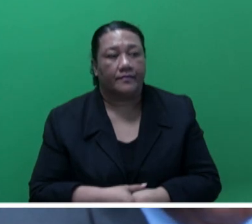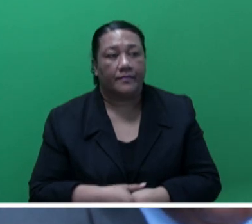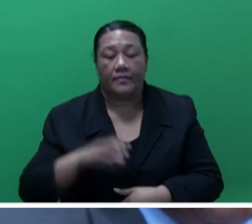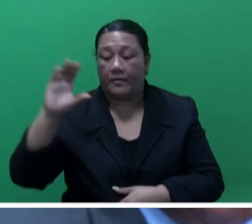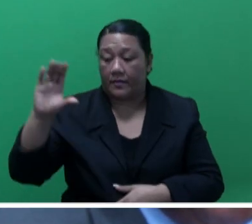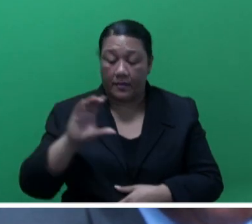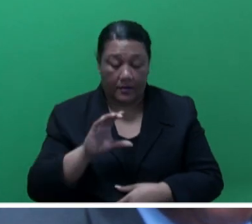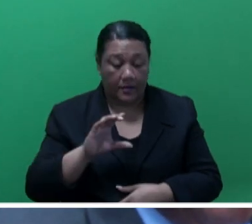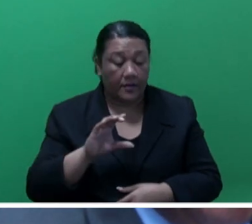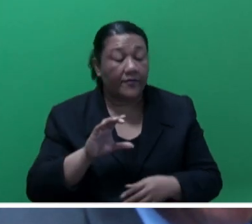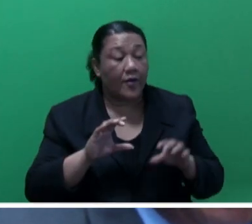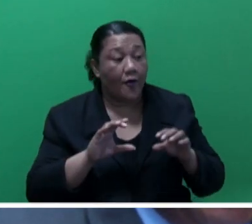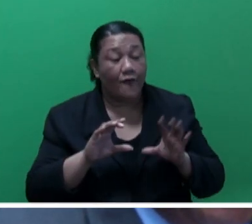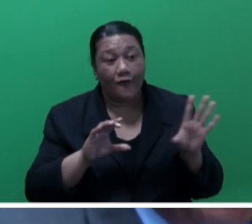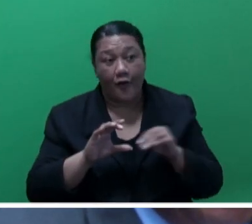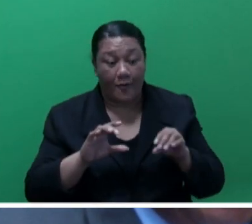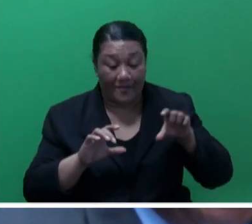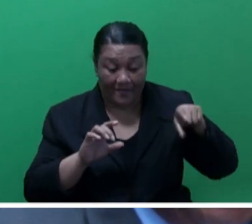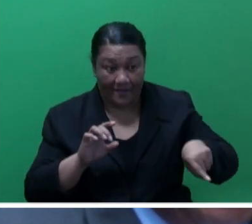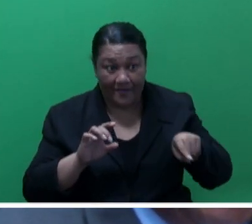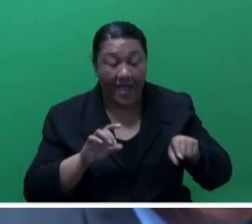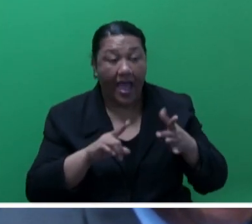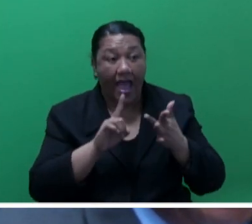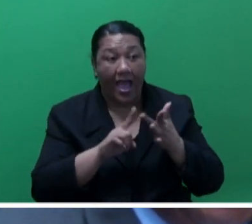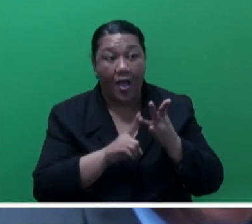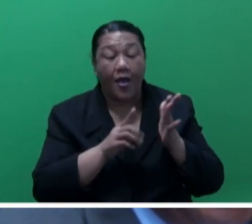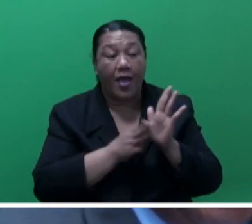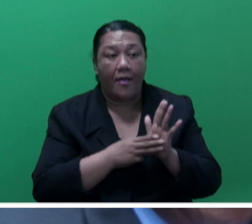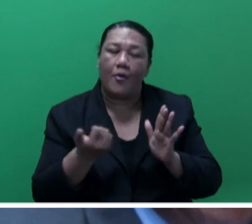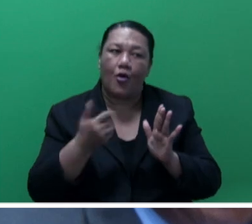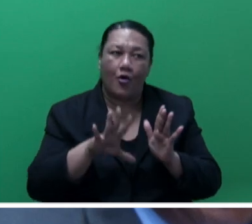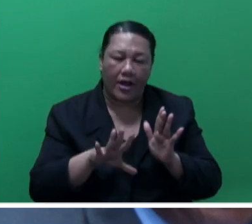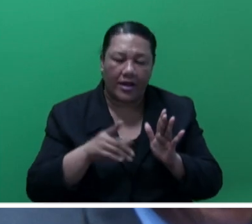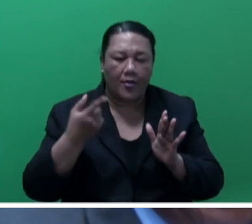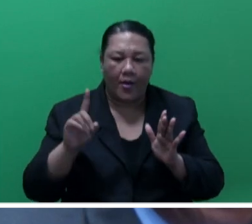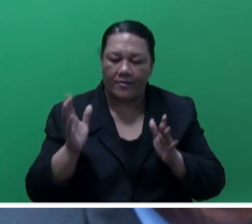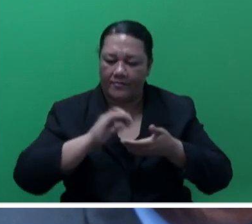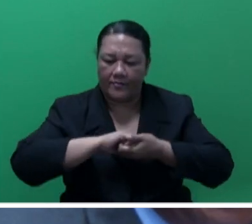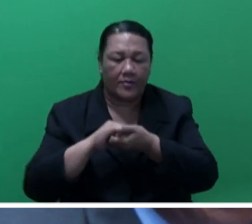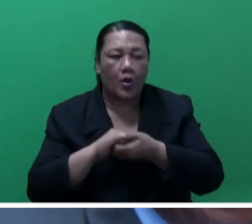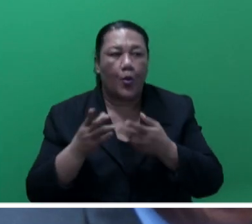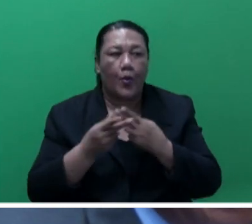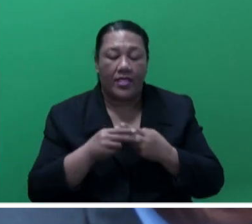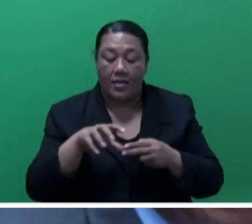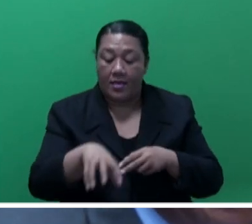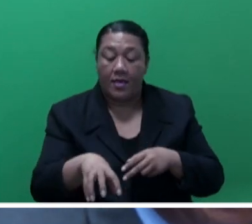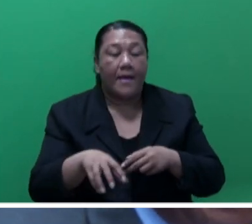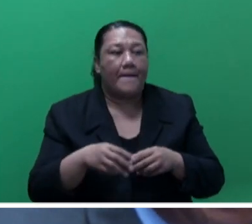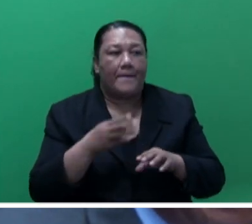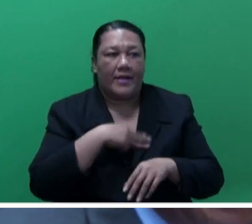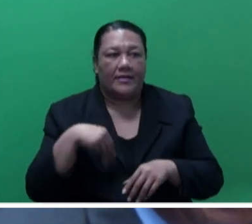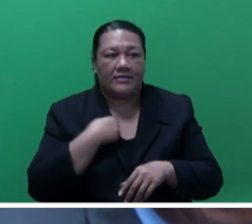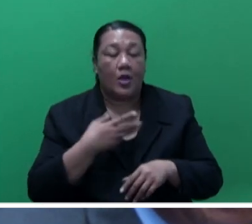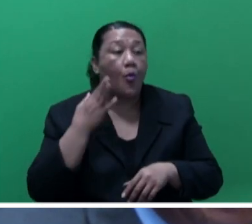Migration Partnership Trust Fund, IOM is already collaborating closely with the ministry on the project